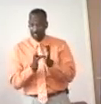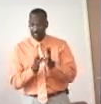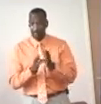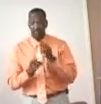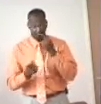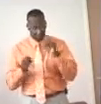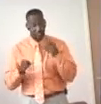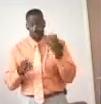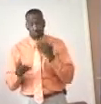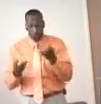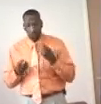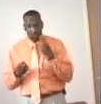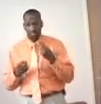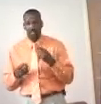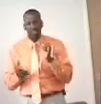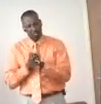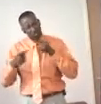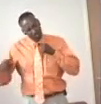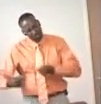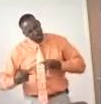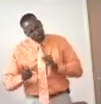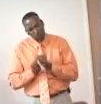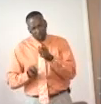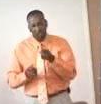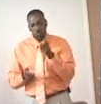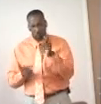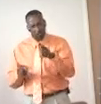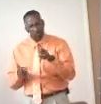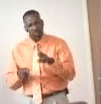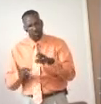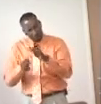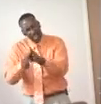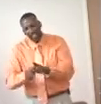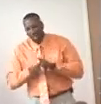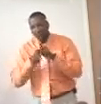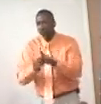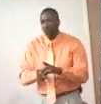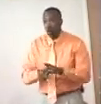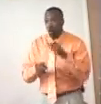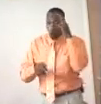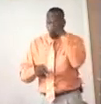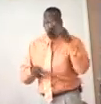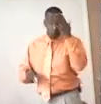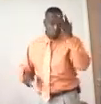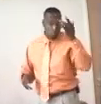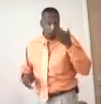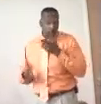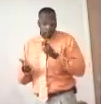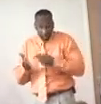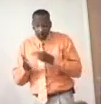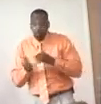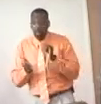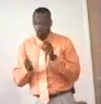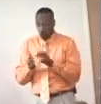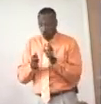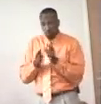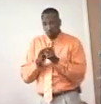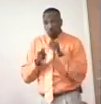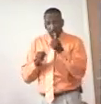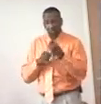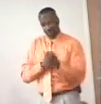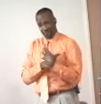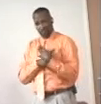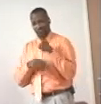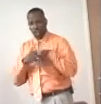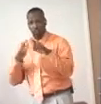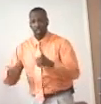to say. And so he was dealing with them that that you've got to be careful. And the reason why sometimes the word is